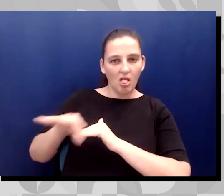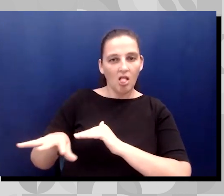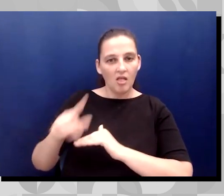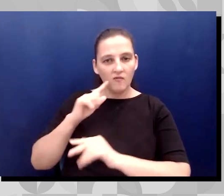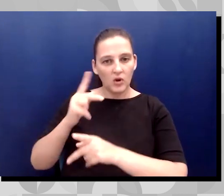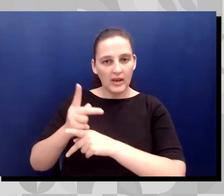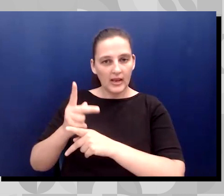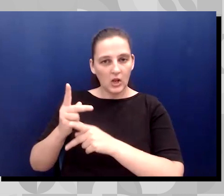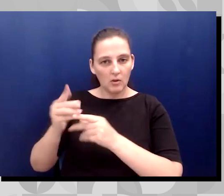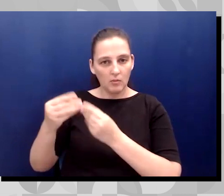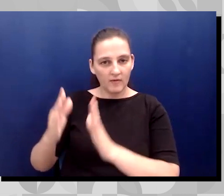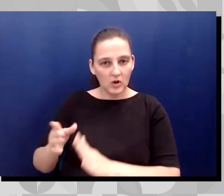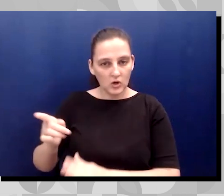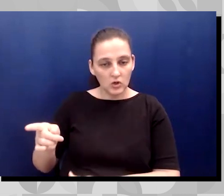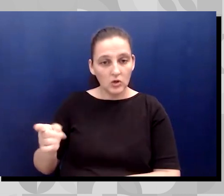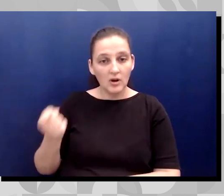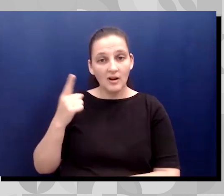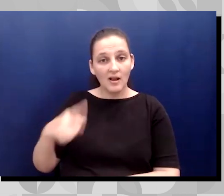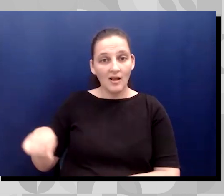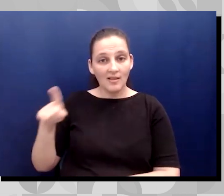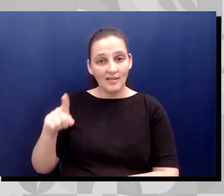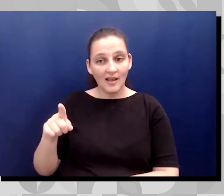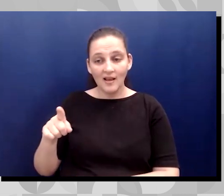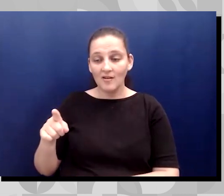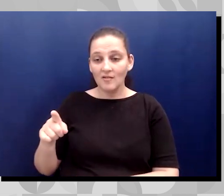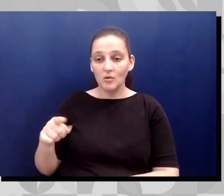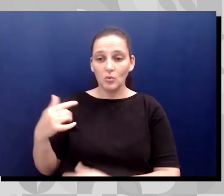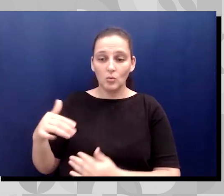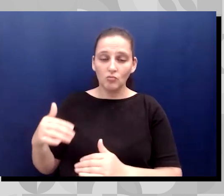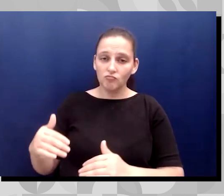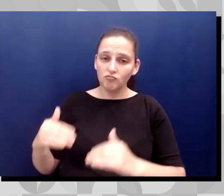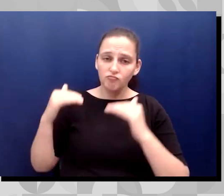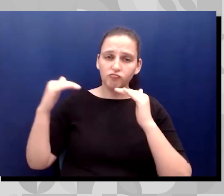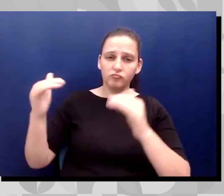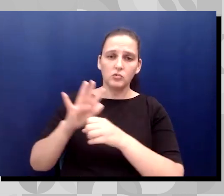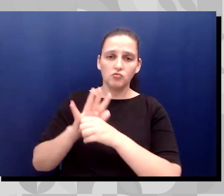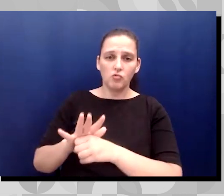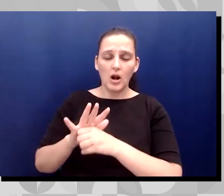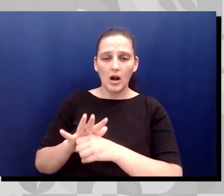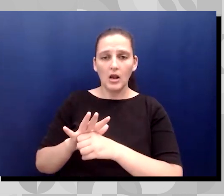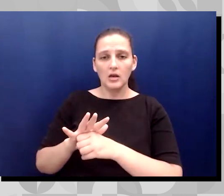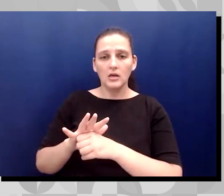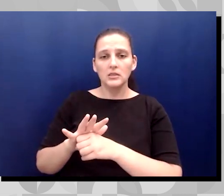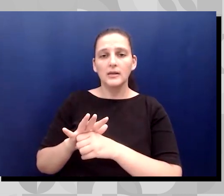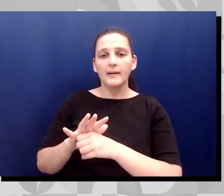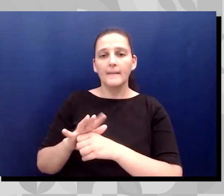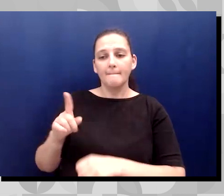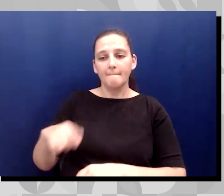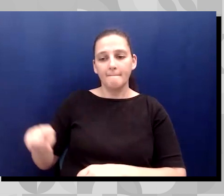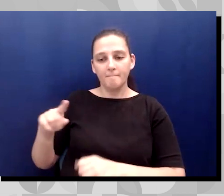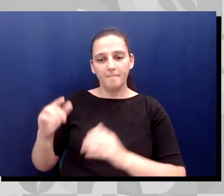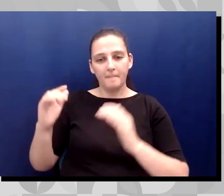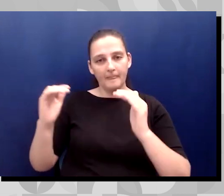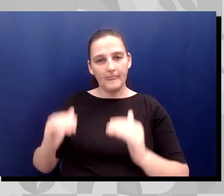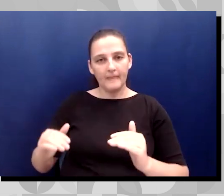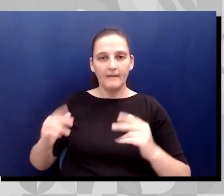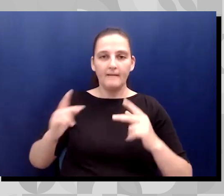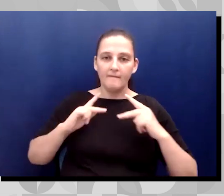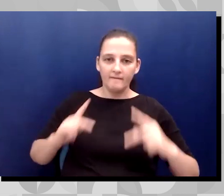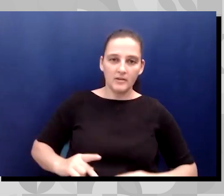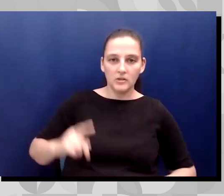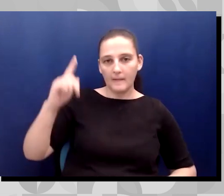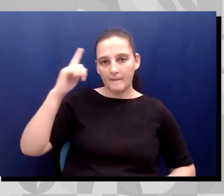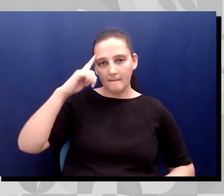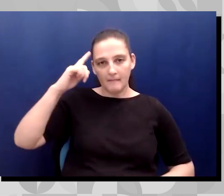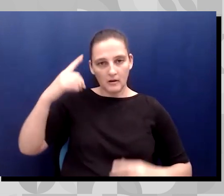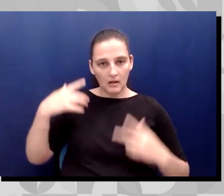stress. They, um, have decreased physical and mental health. Um, it's very